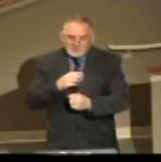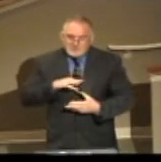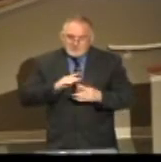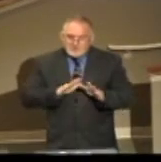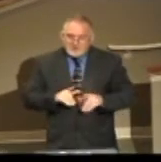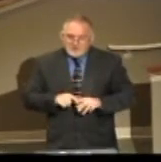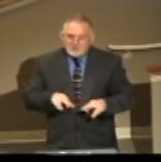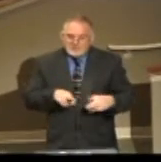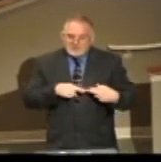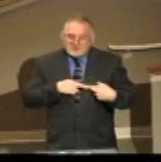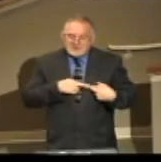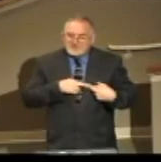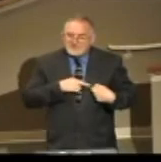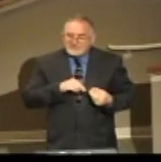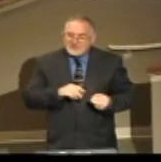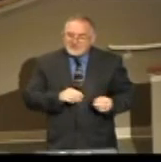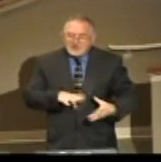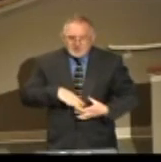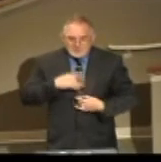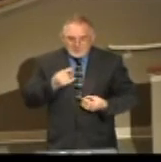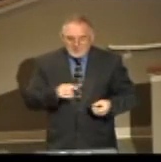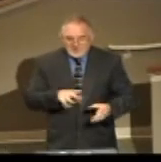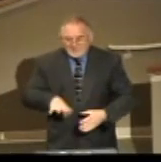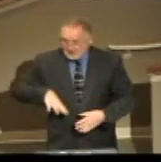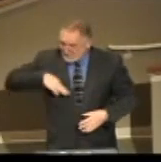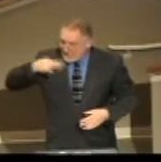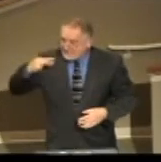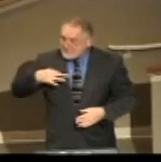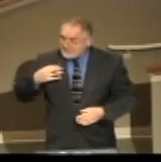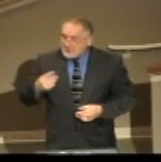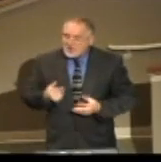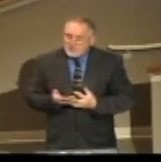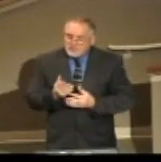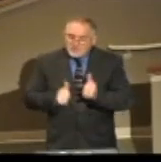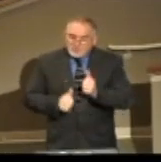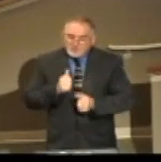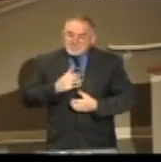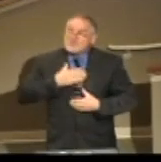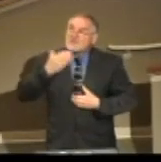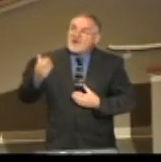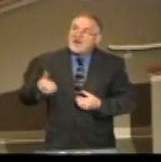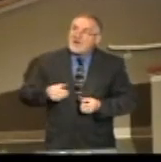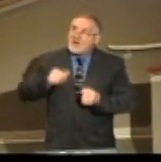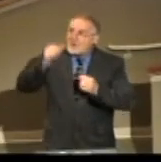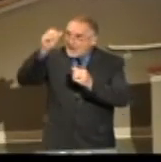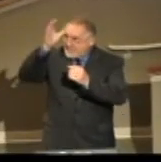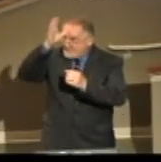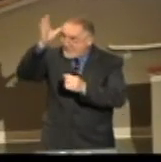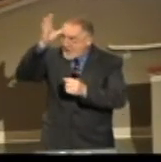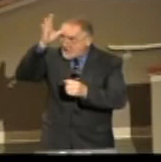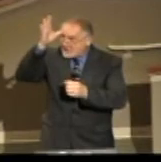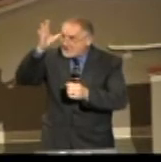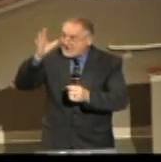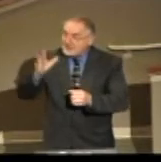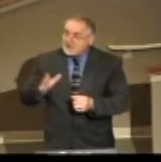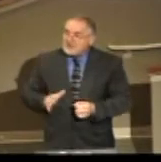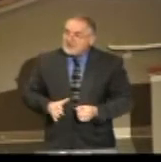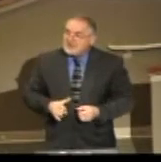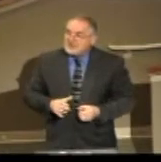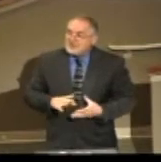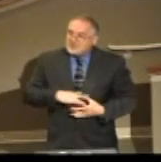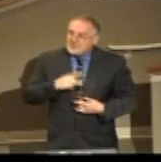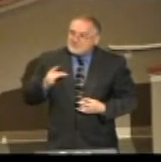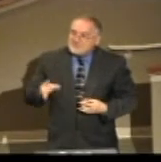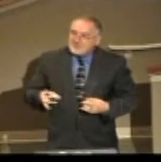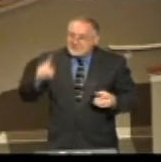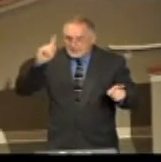spirit of adoption, whereby you cry, Abba, Father, the spirit itself bears with our spirits that we are the, excuse me, the spirit bears with